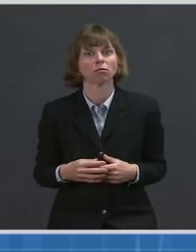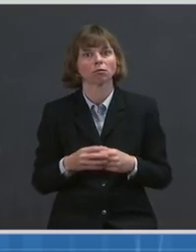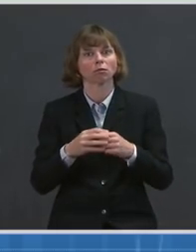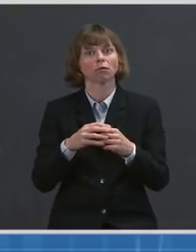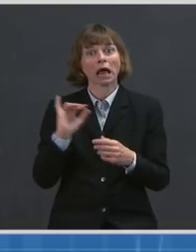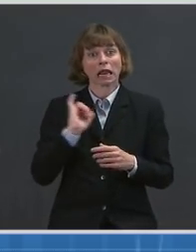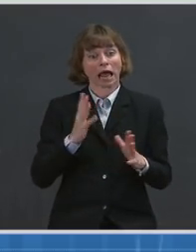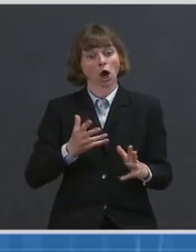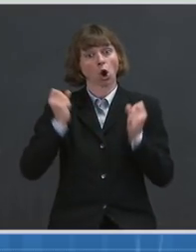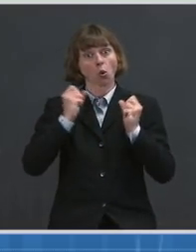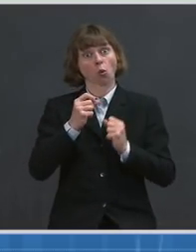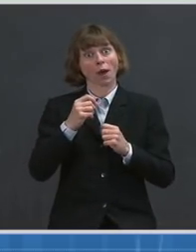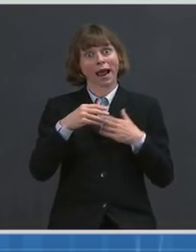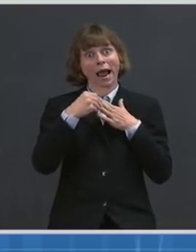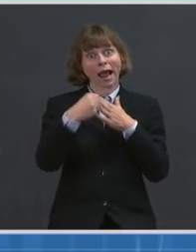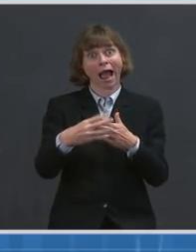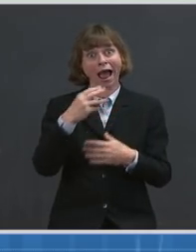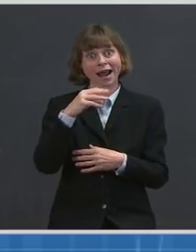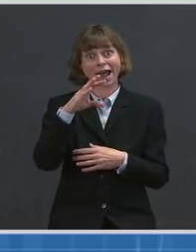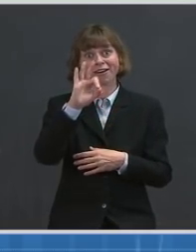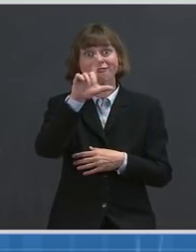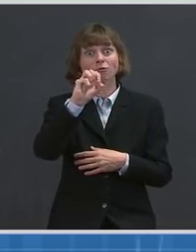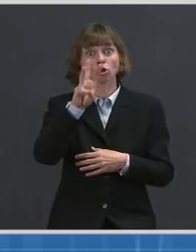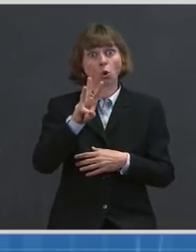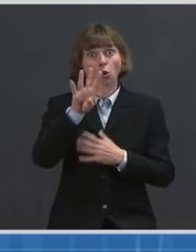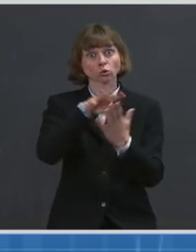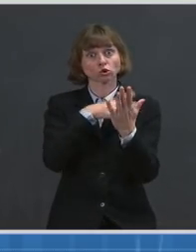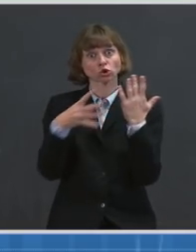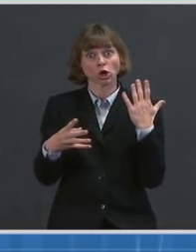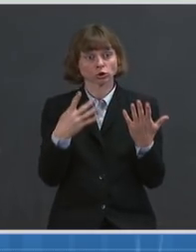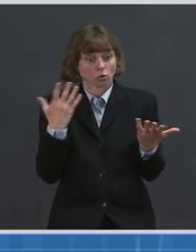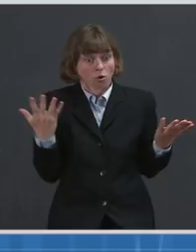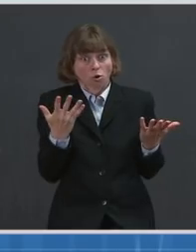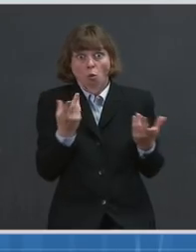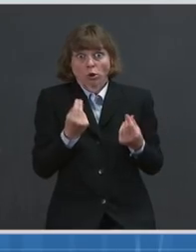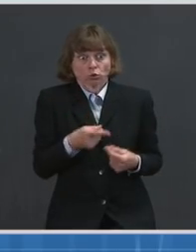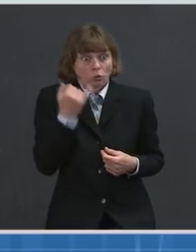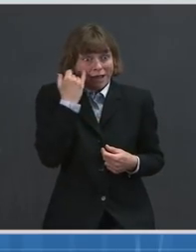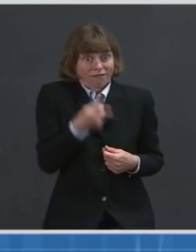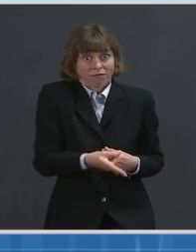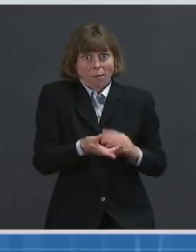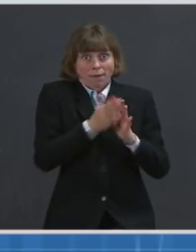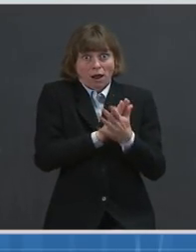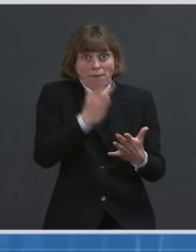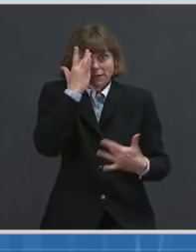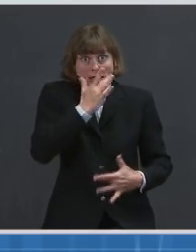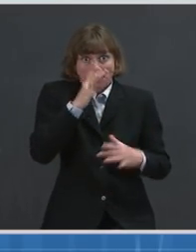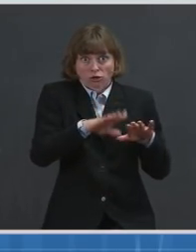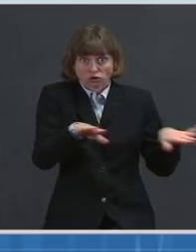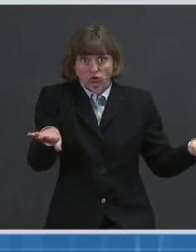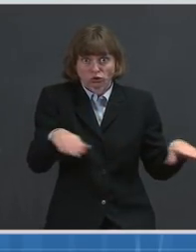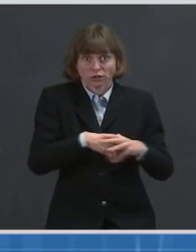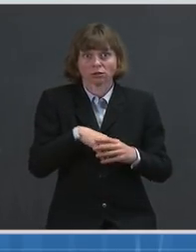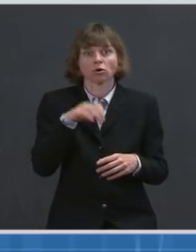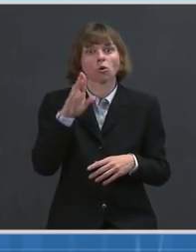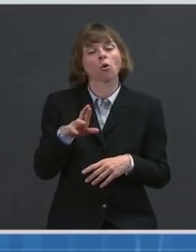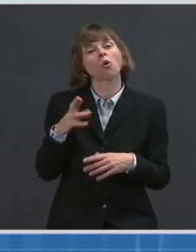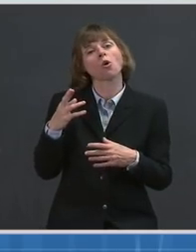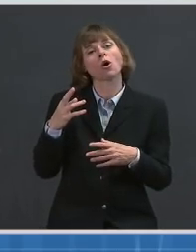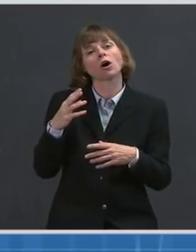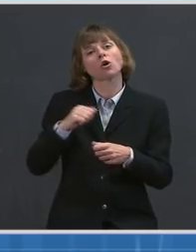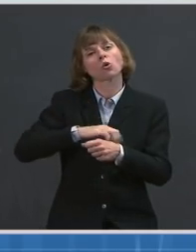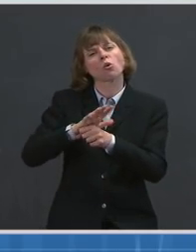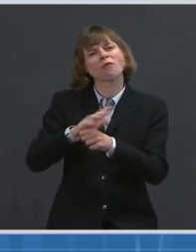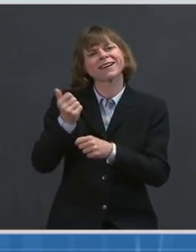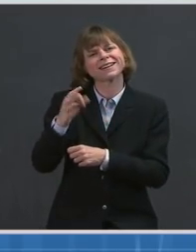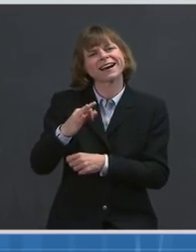flow charts to help you know what to do if a child becomes ill, or showing signs of COVID-19 while in care. All